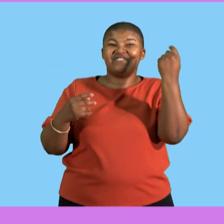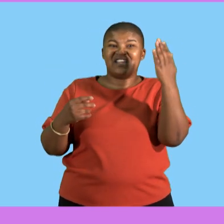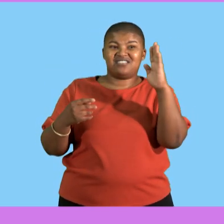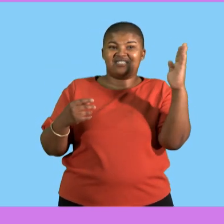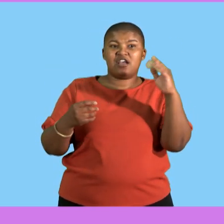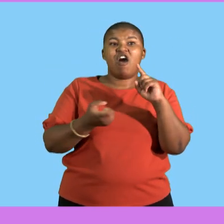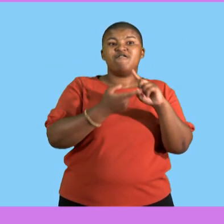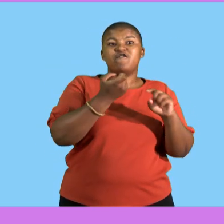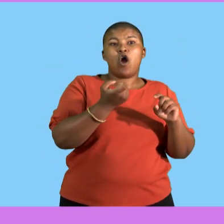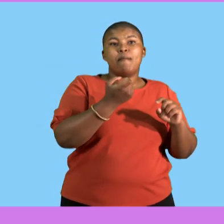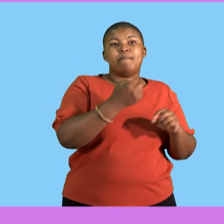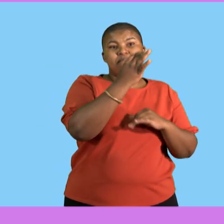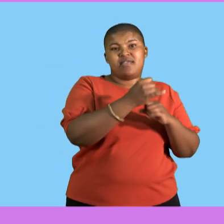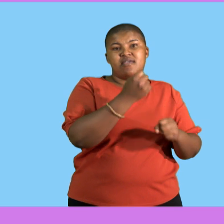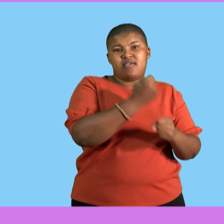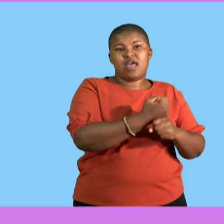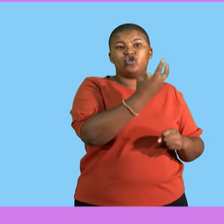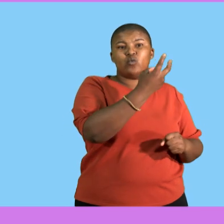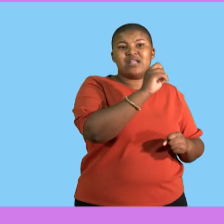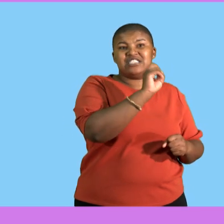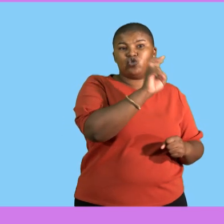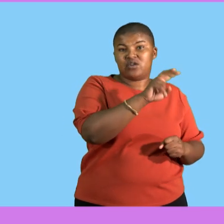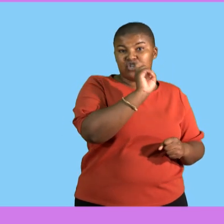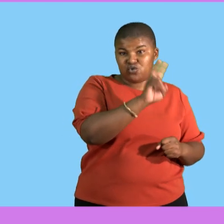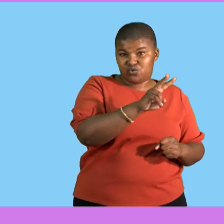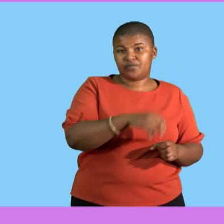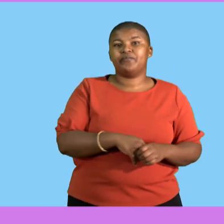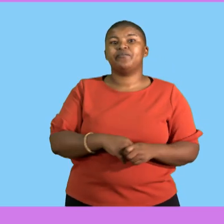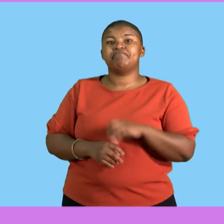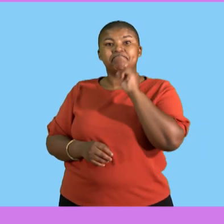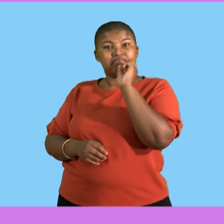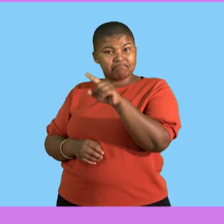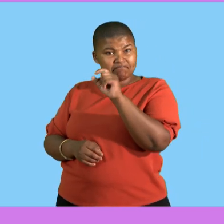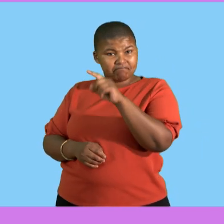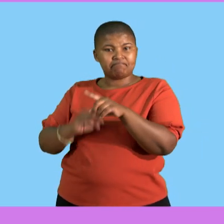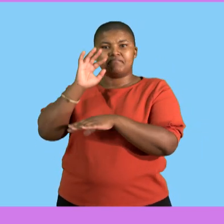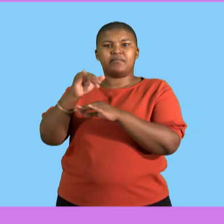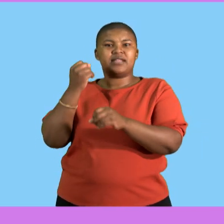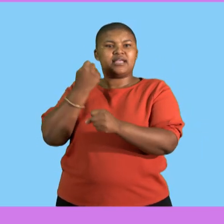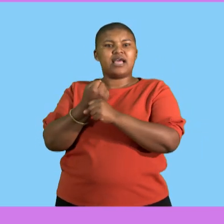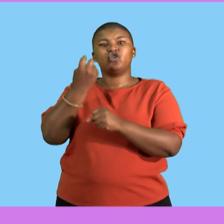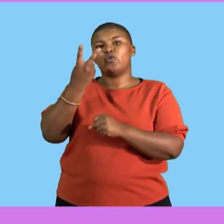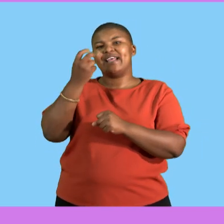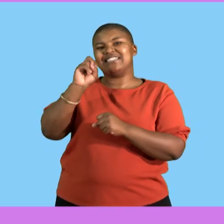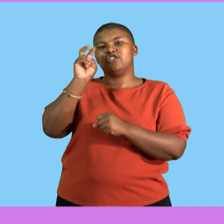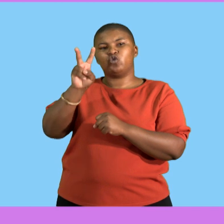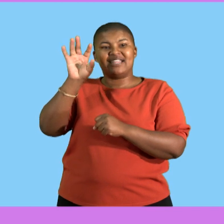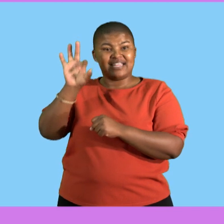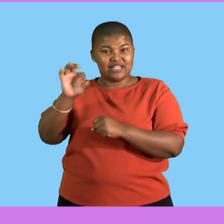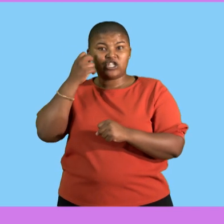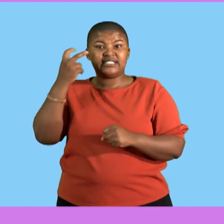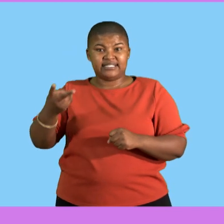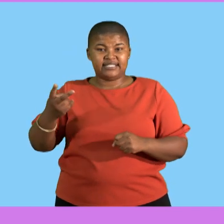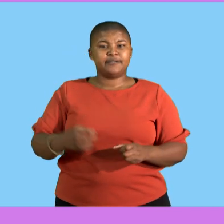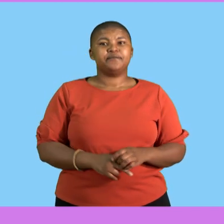2022 and the second one is 2023. Now, as you can see,